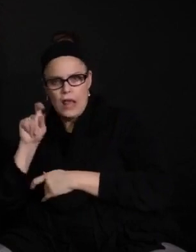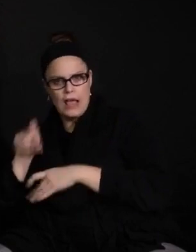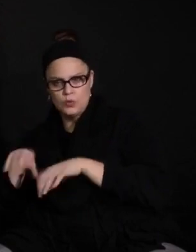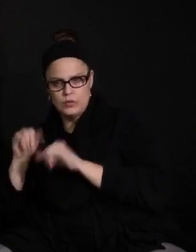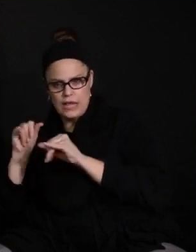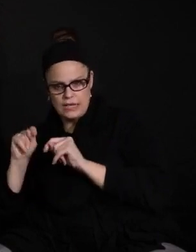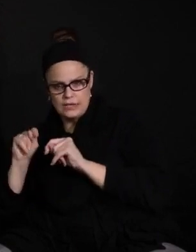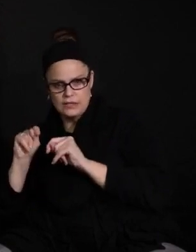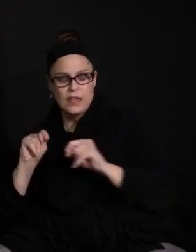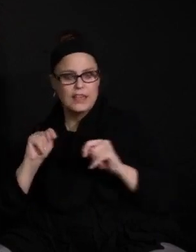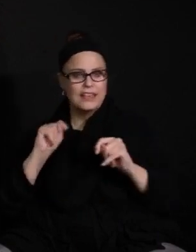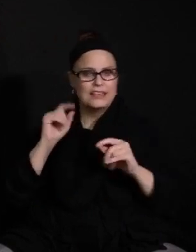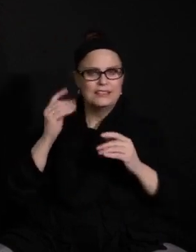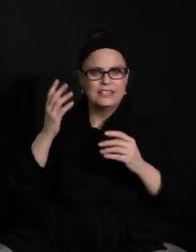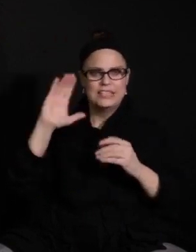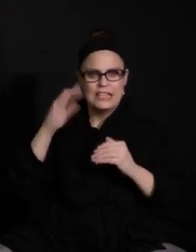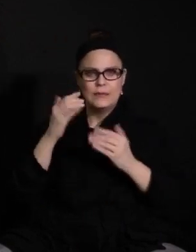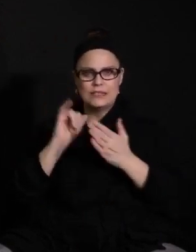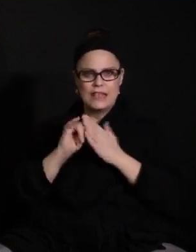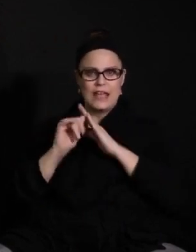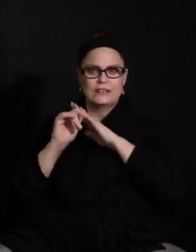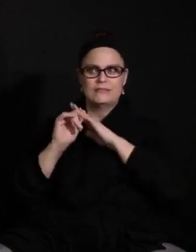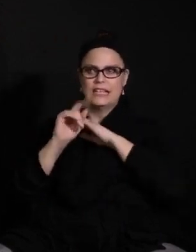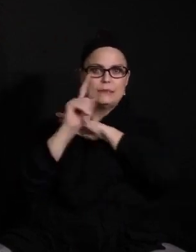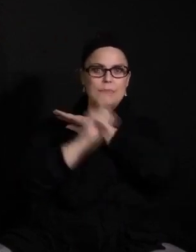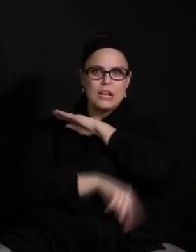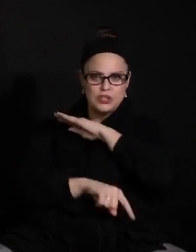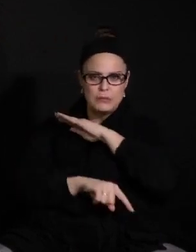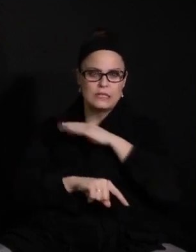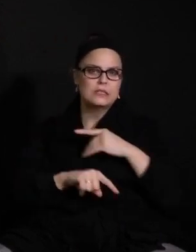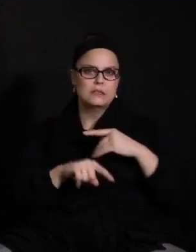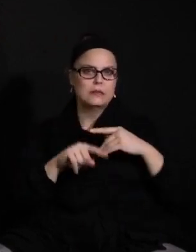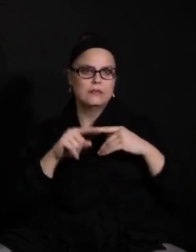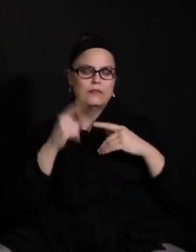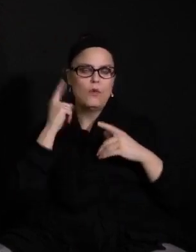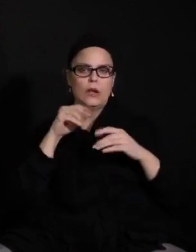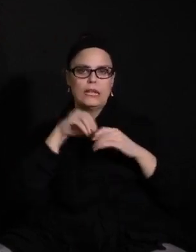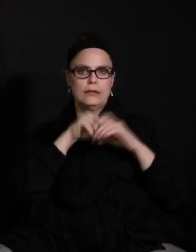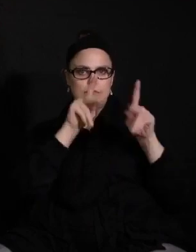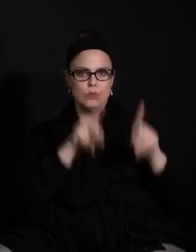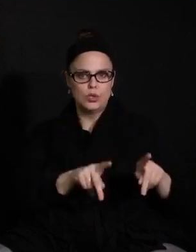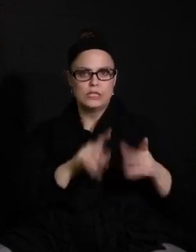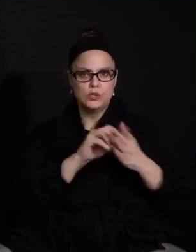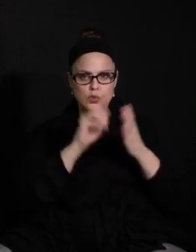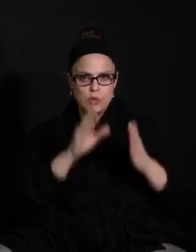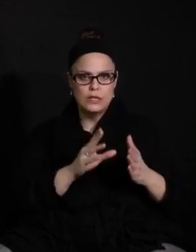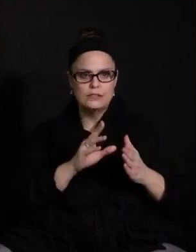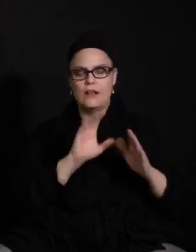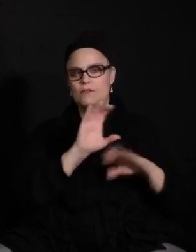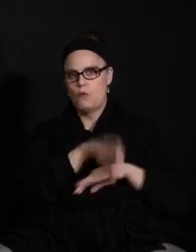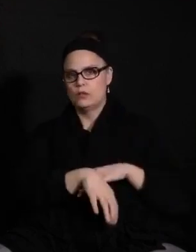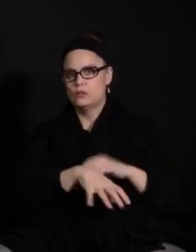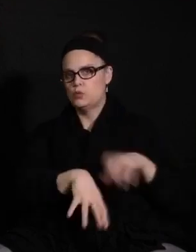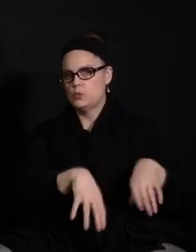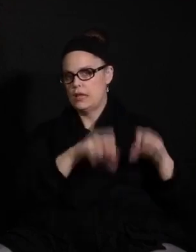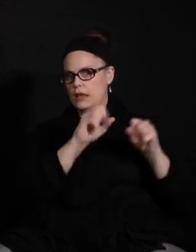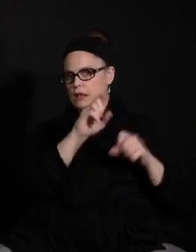are being punished by having to take the test. And Dr. Gray Achea is here to share about your question, Molly.